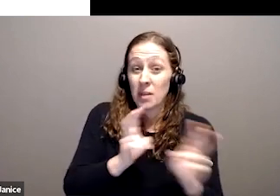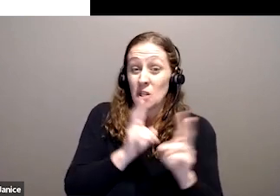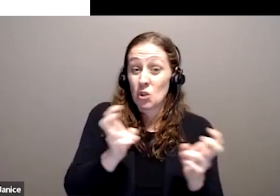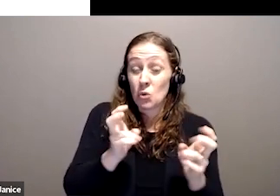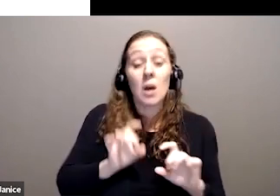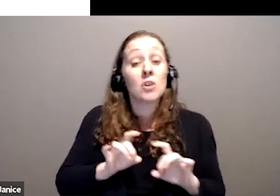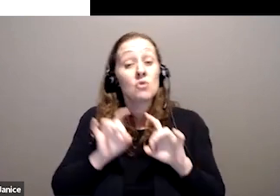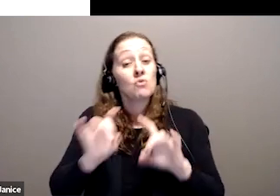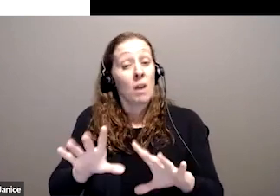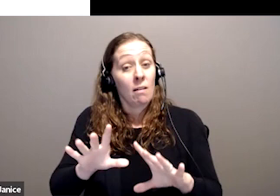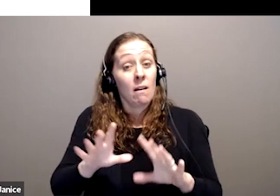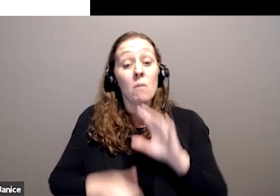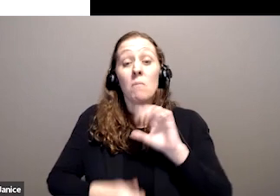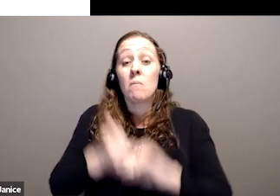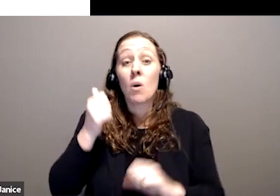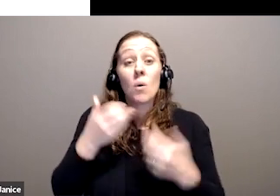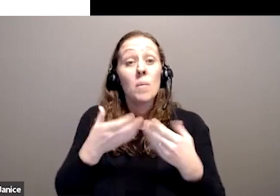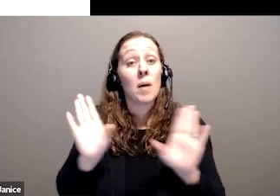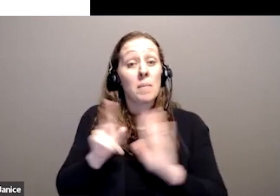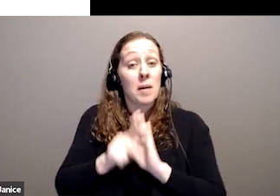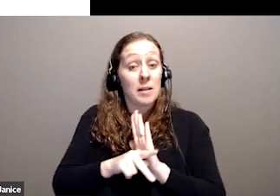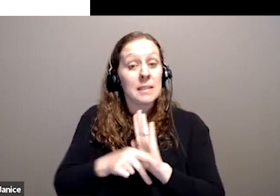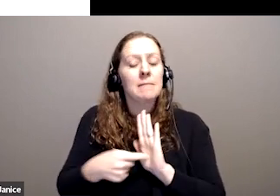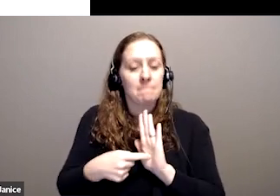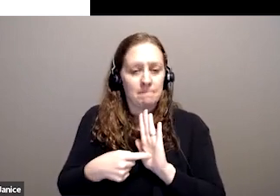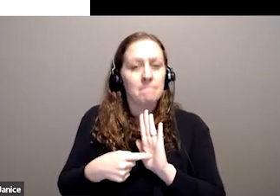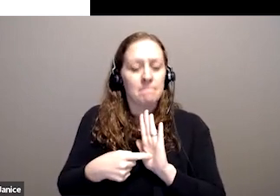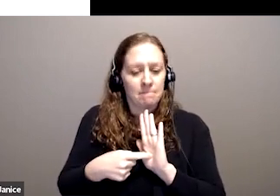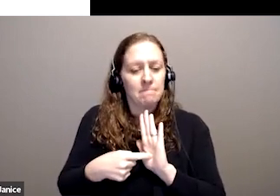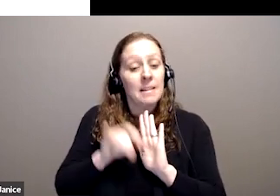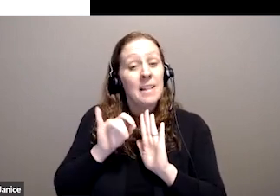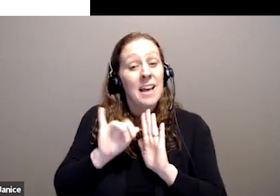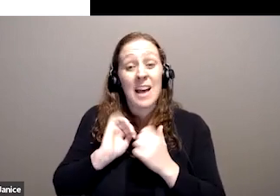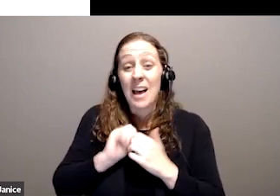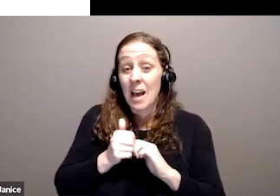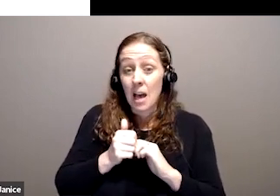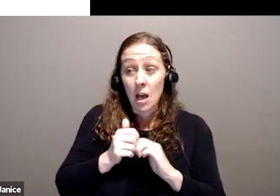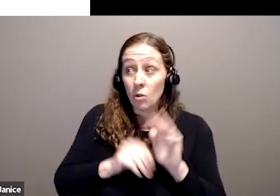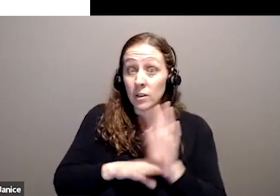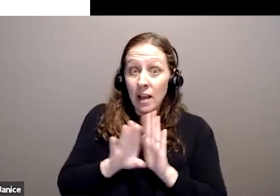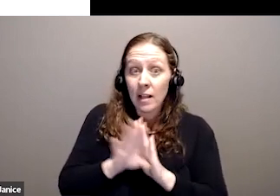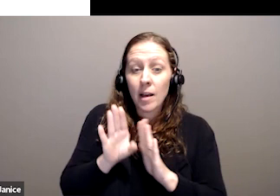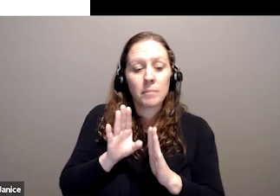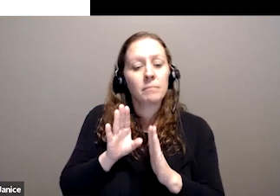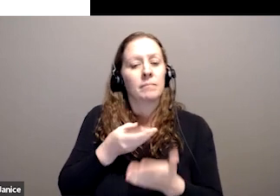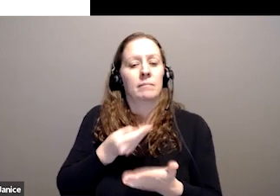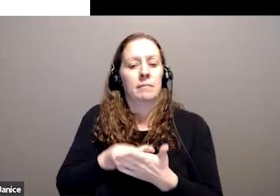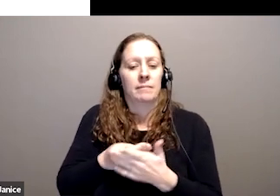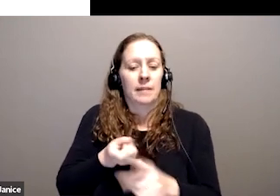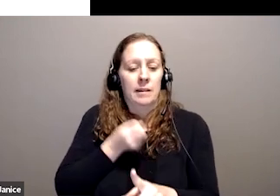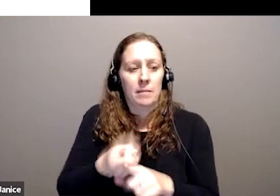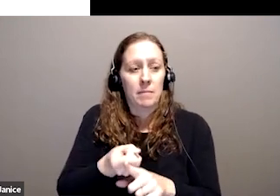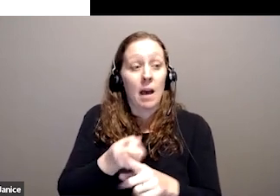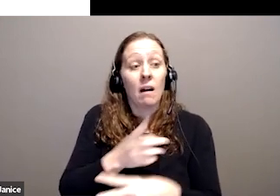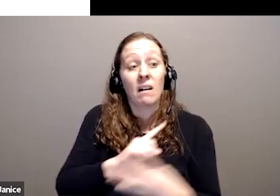policies are importantly shaped by their economic consequences. And then finally, we used